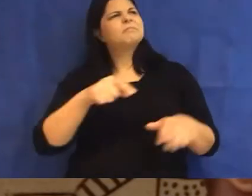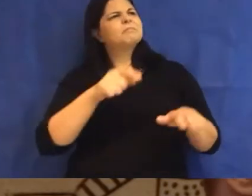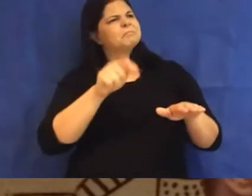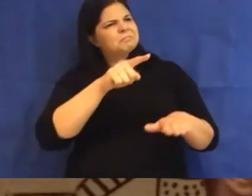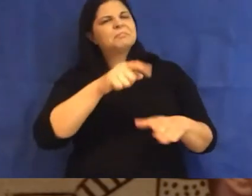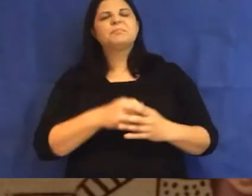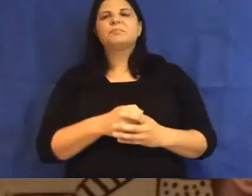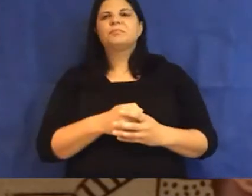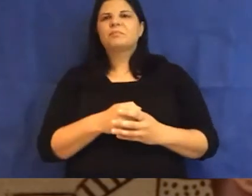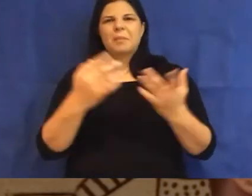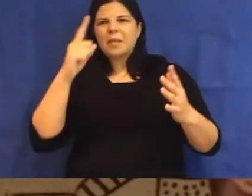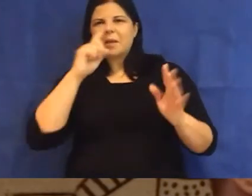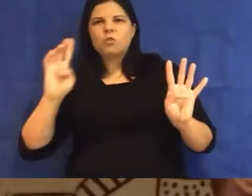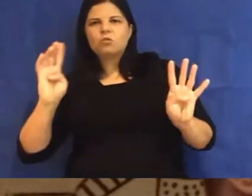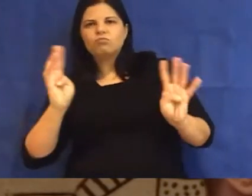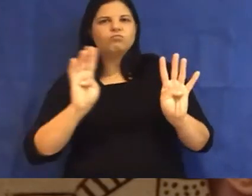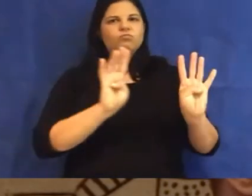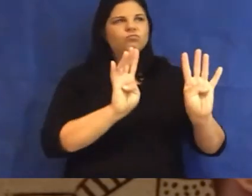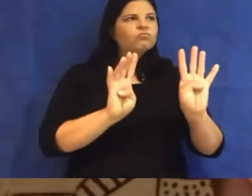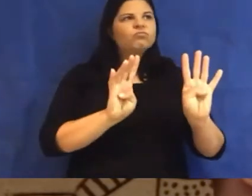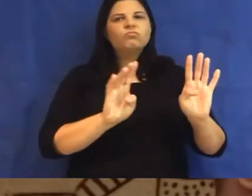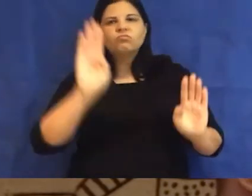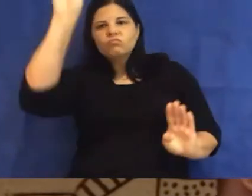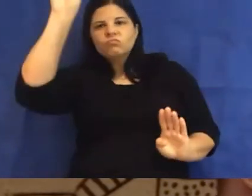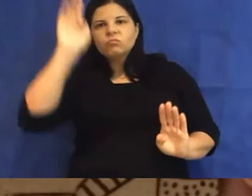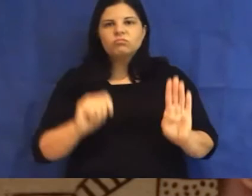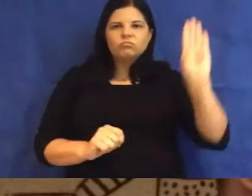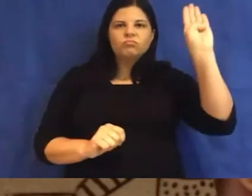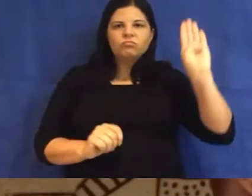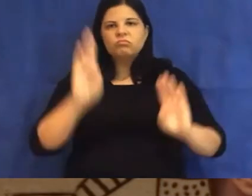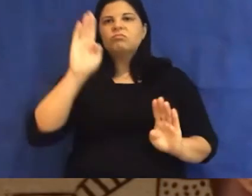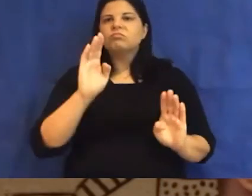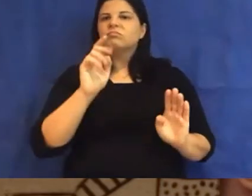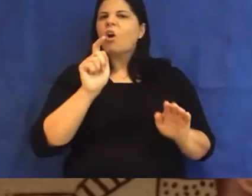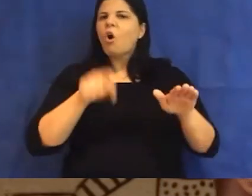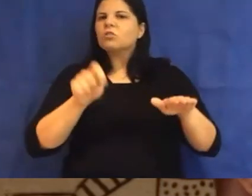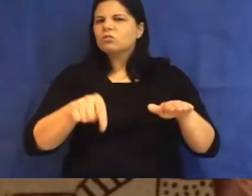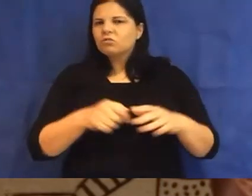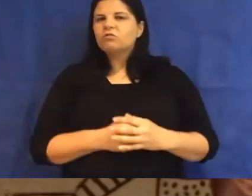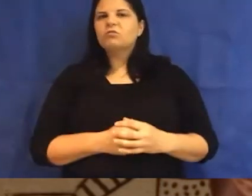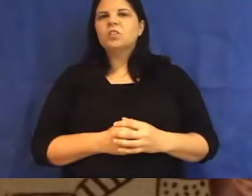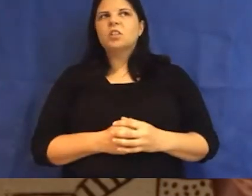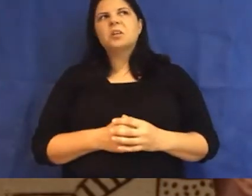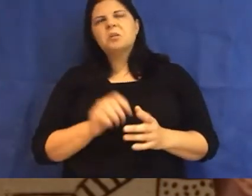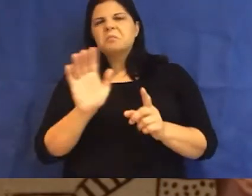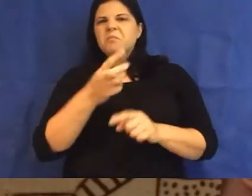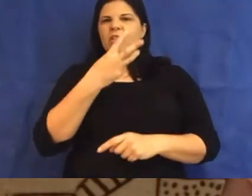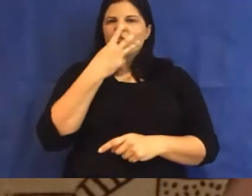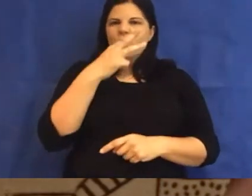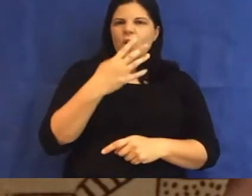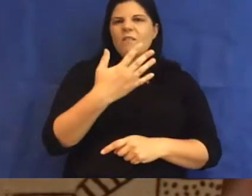all these people out in the street bidding and such, you know, people in their, like, mid-30s, 40s,